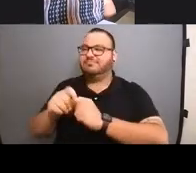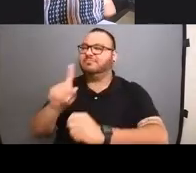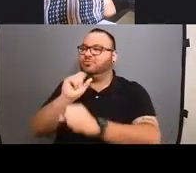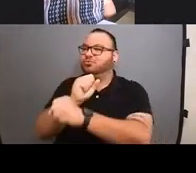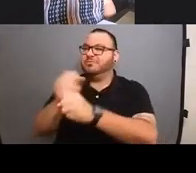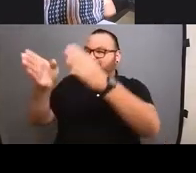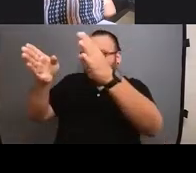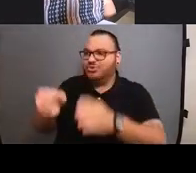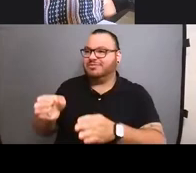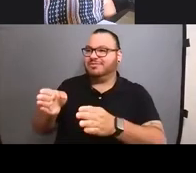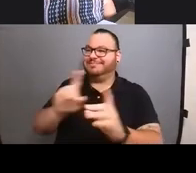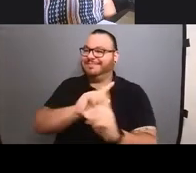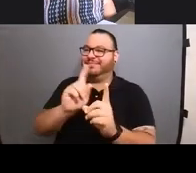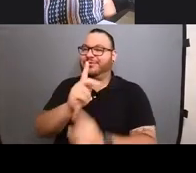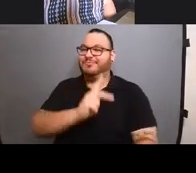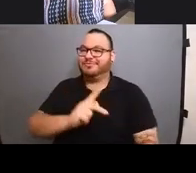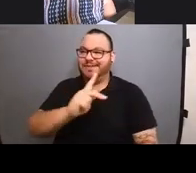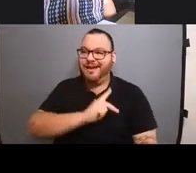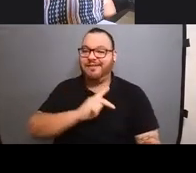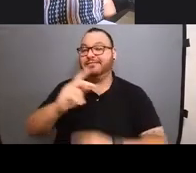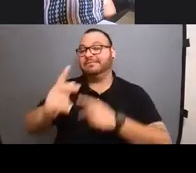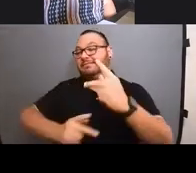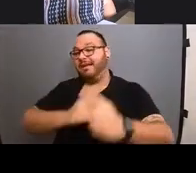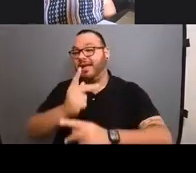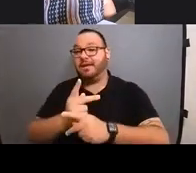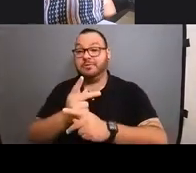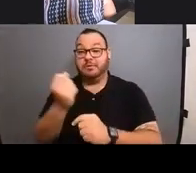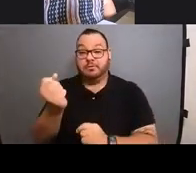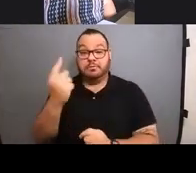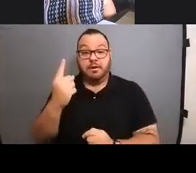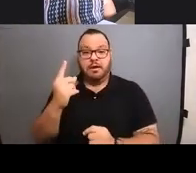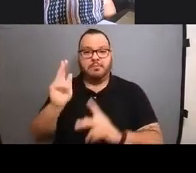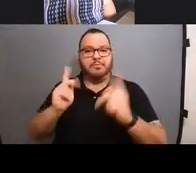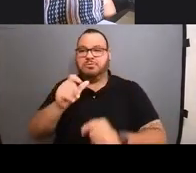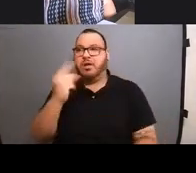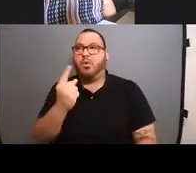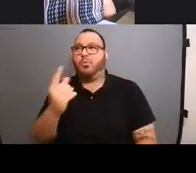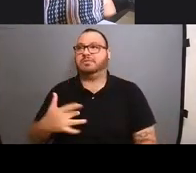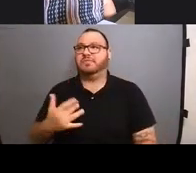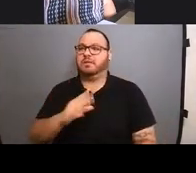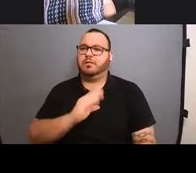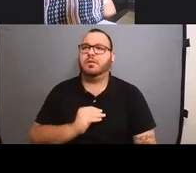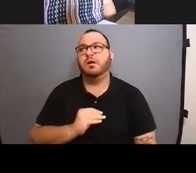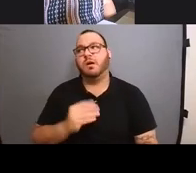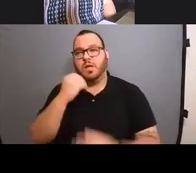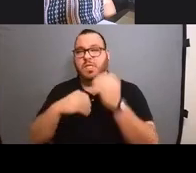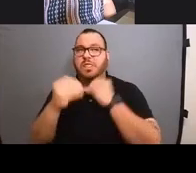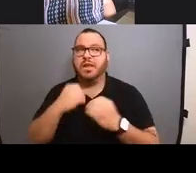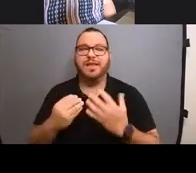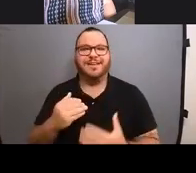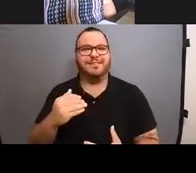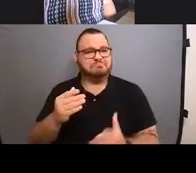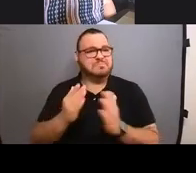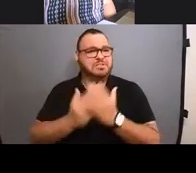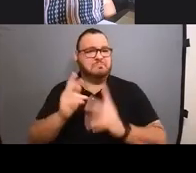different types, everybody's not constantly feeling down about themselves and eating tons of food, but some people are, you know,